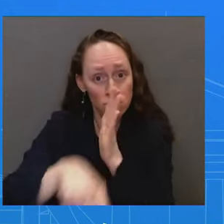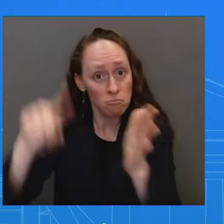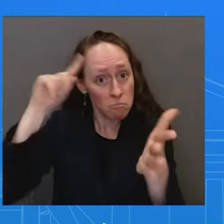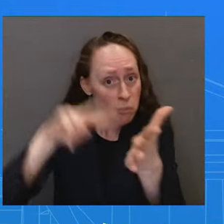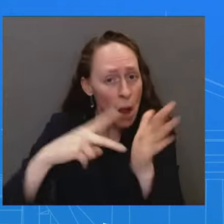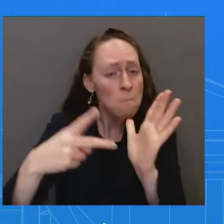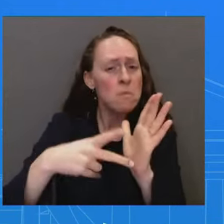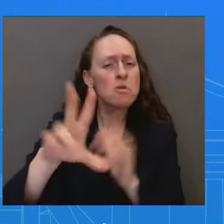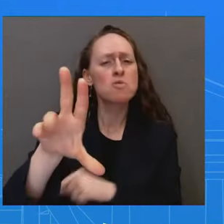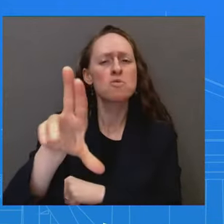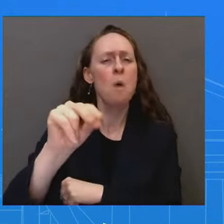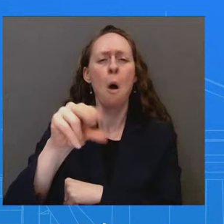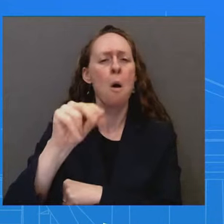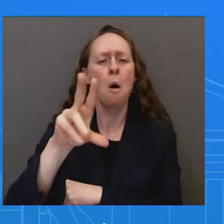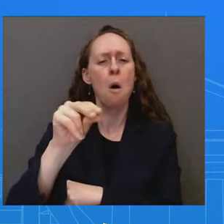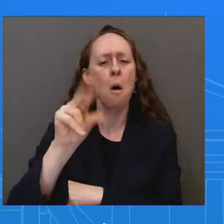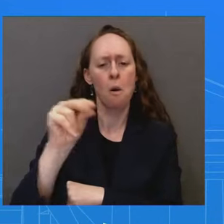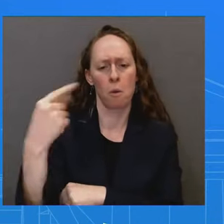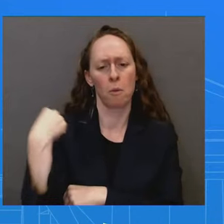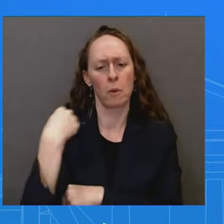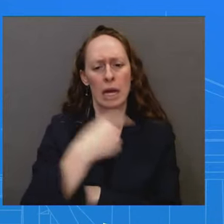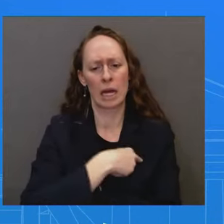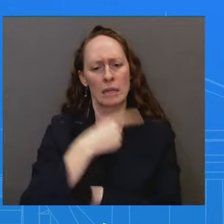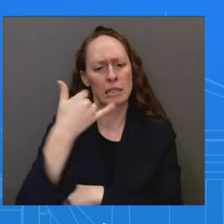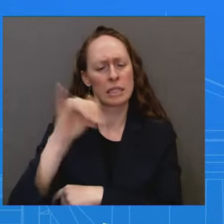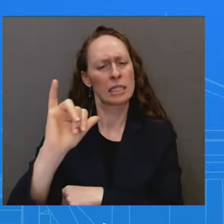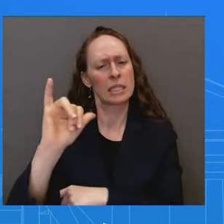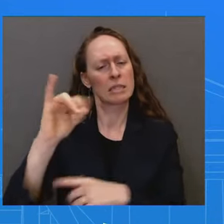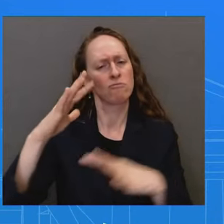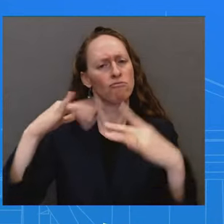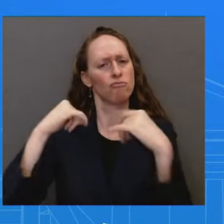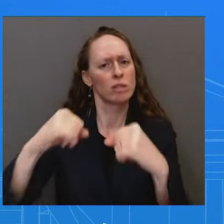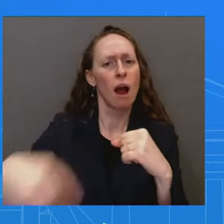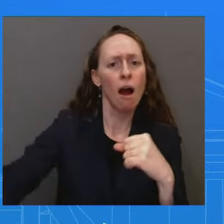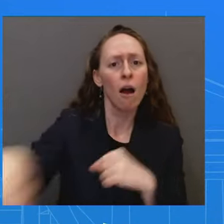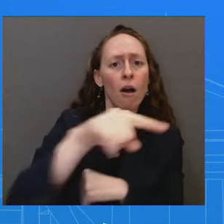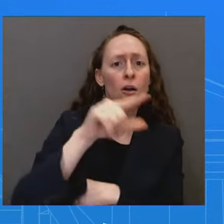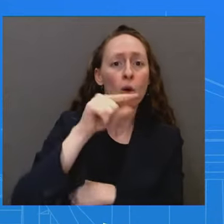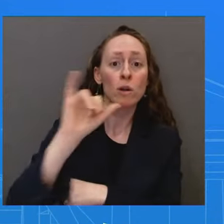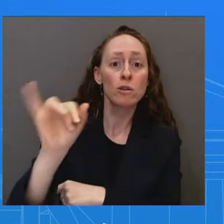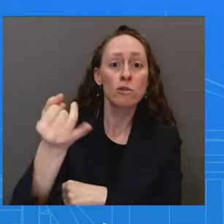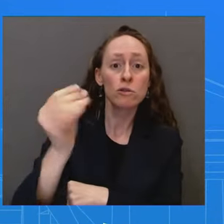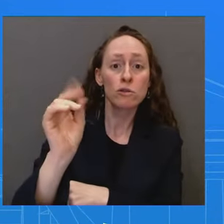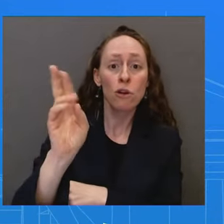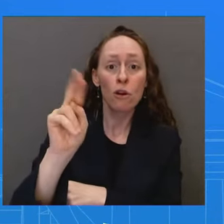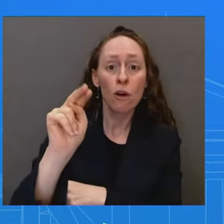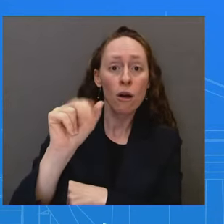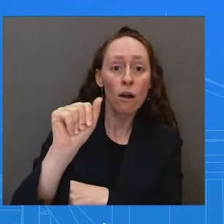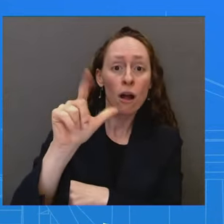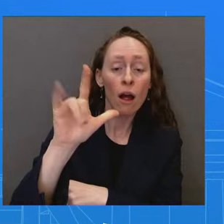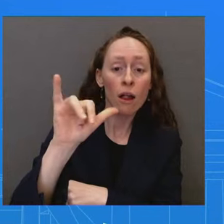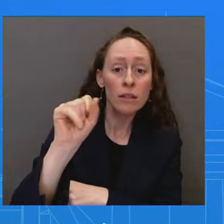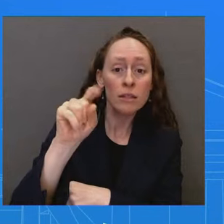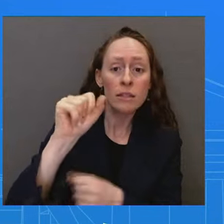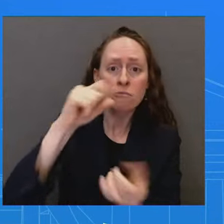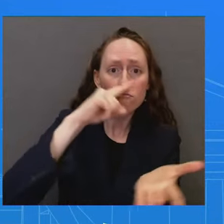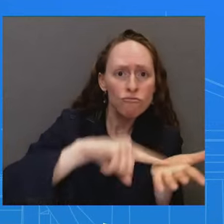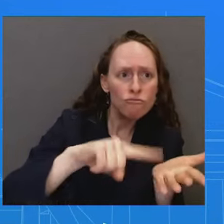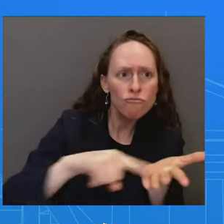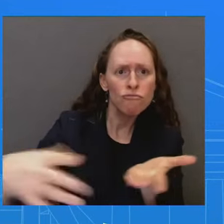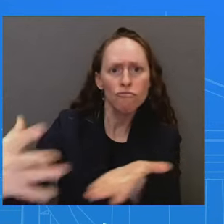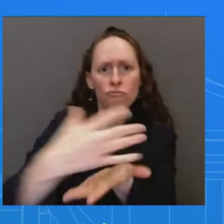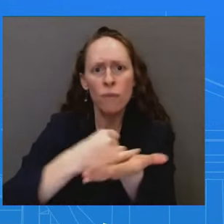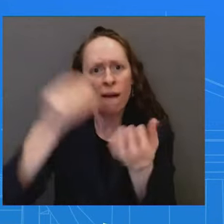journalists that are, anywhere in the world, certainly covering conflict, uh, journalists and their jobs. And their ability to report needs to be protected,